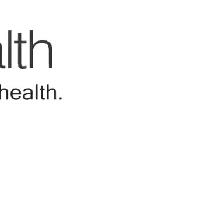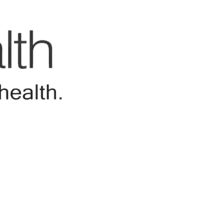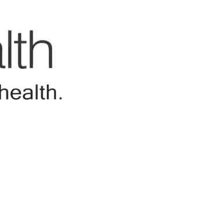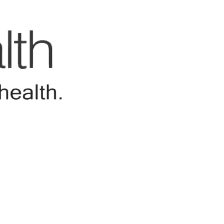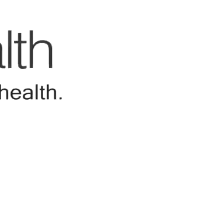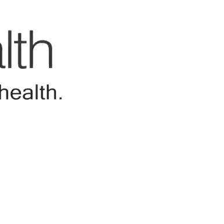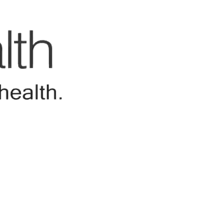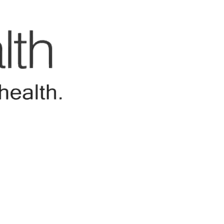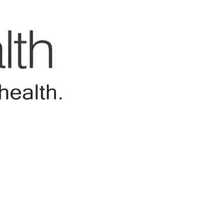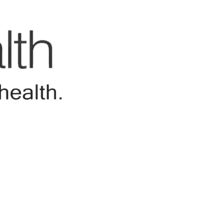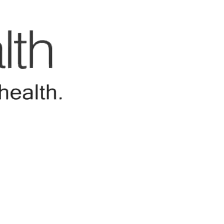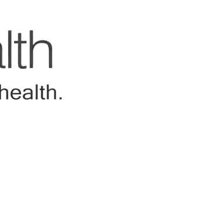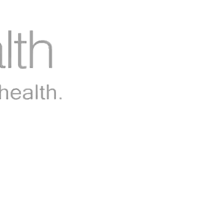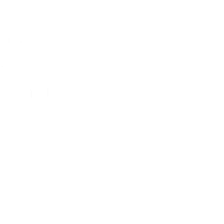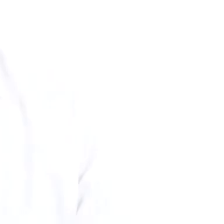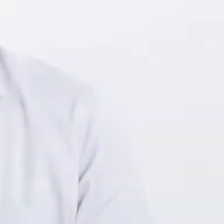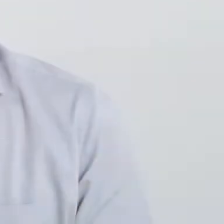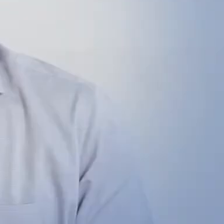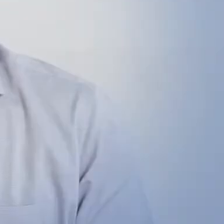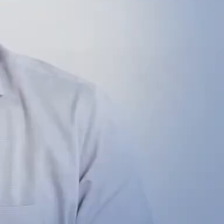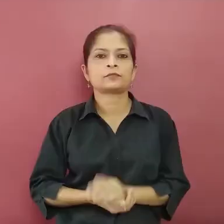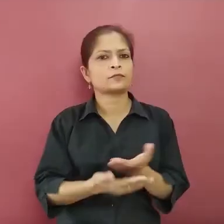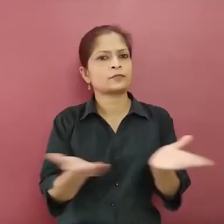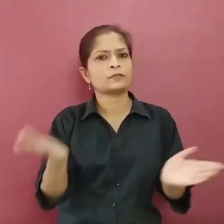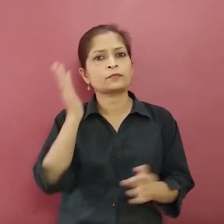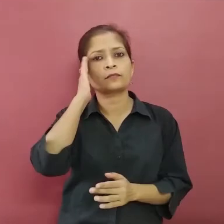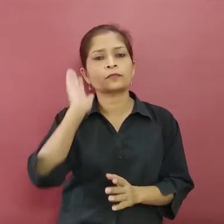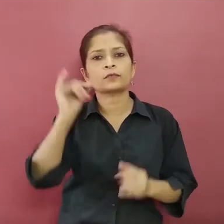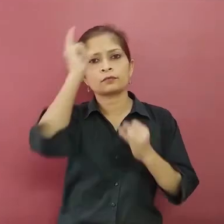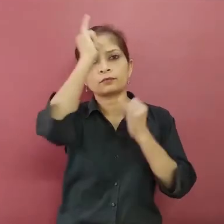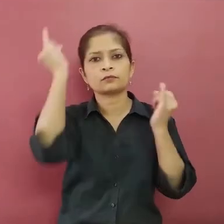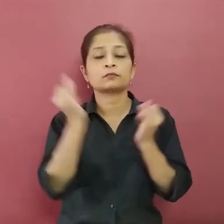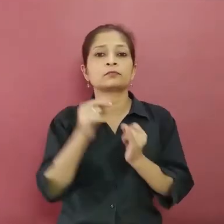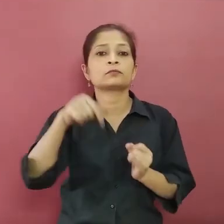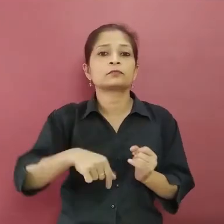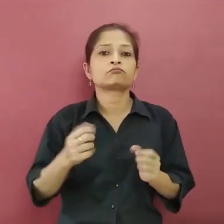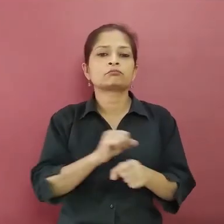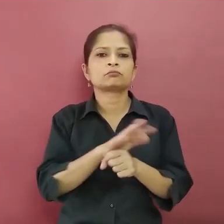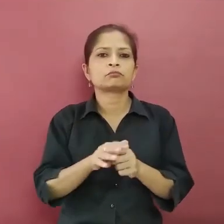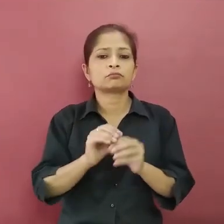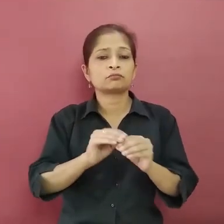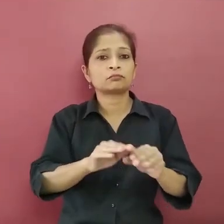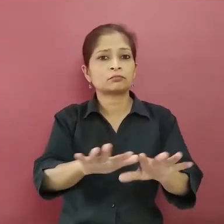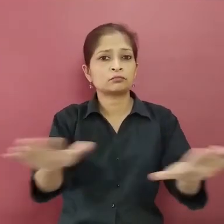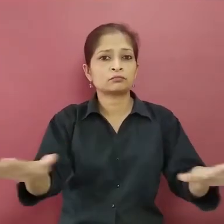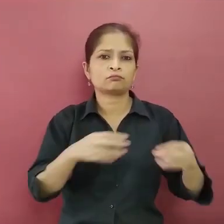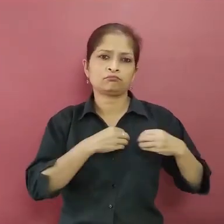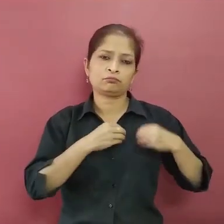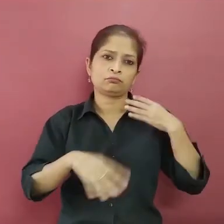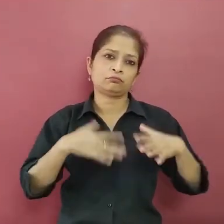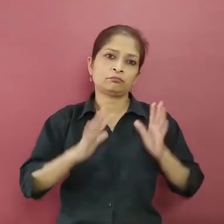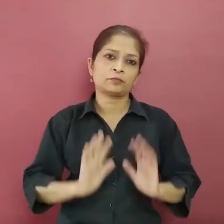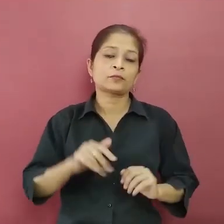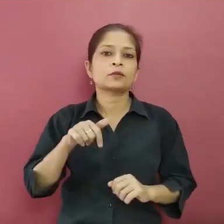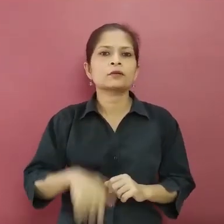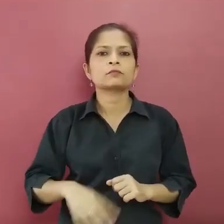Steps that can be taken as an individual level We all know that our country is passing through a difficult COVID crisis. what are the steps